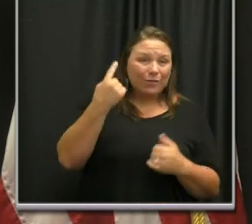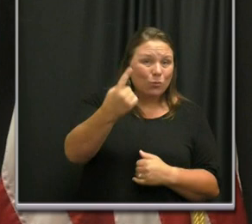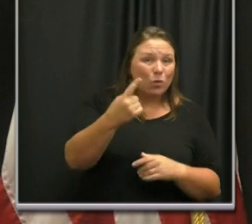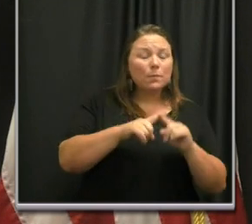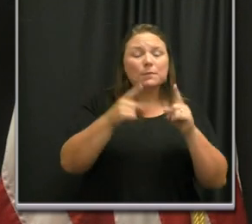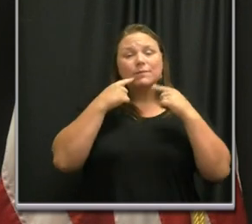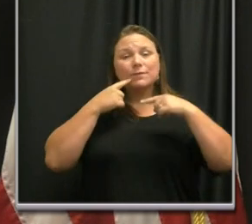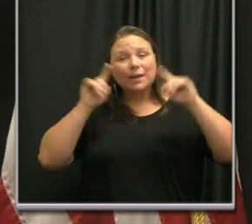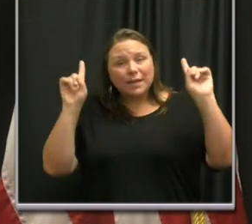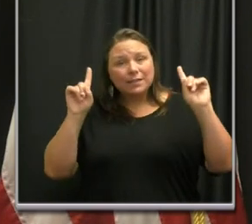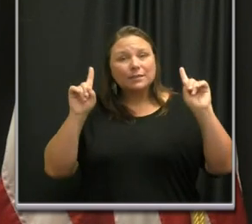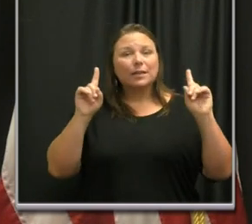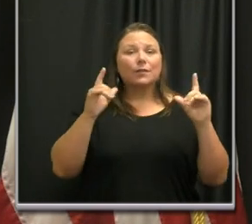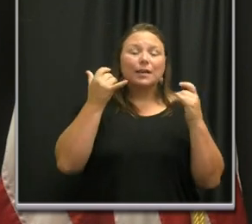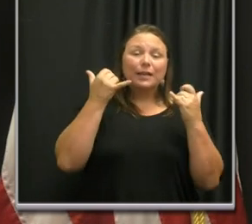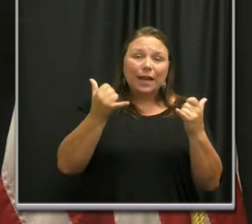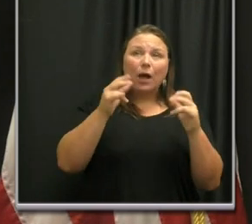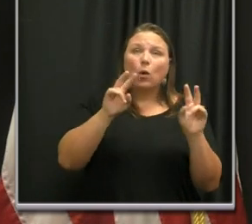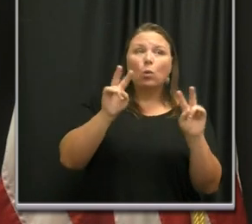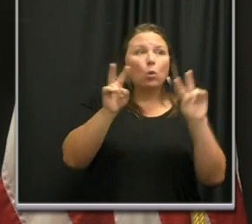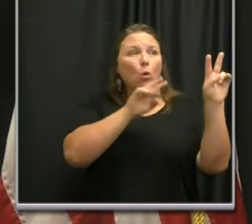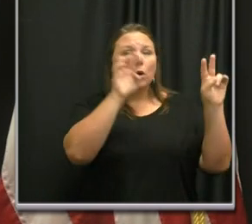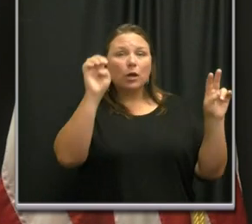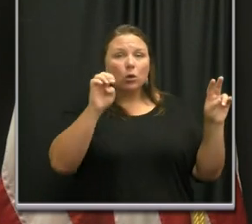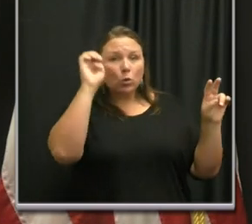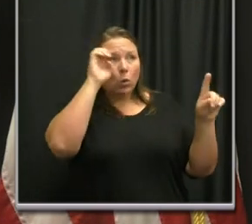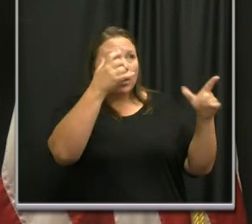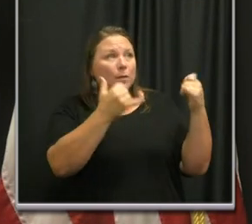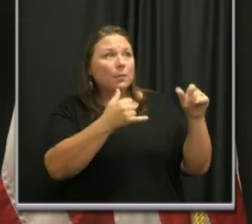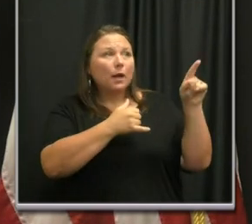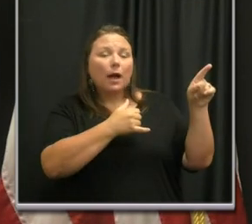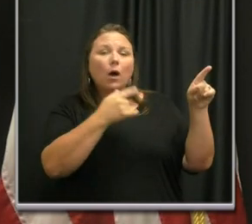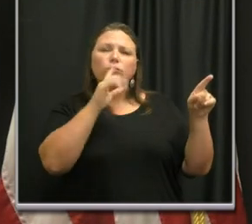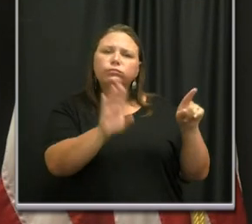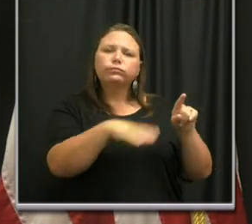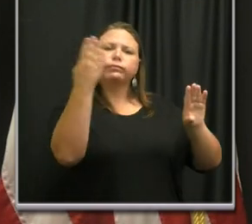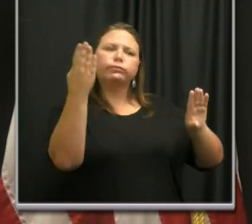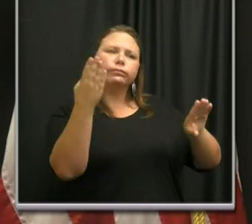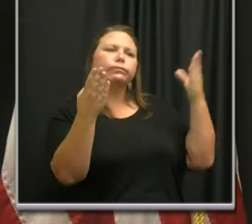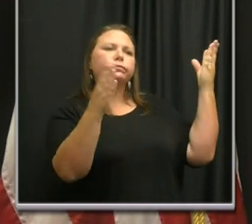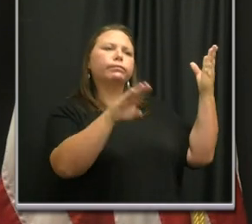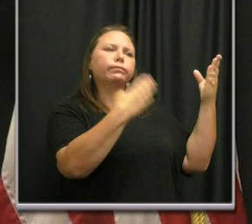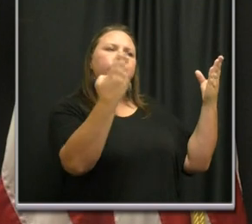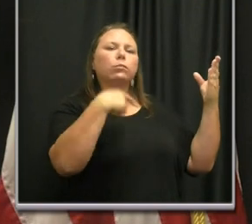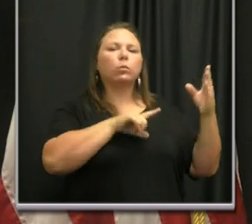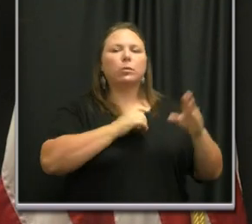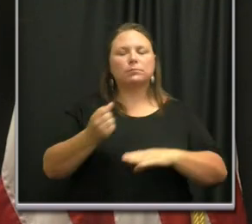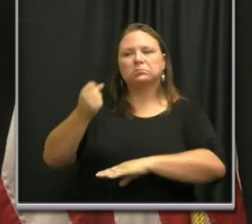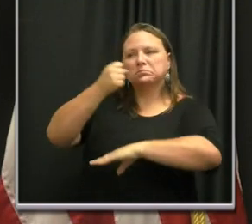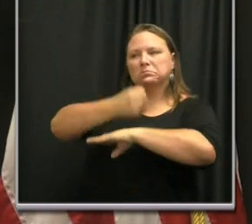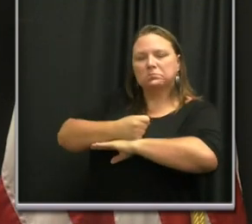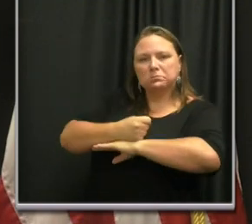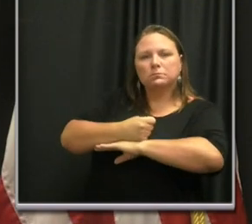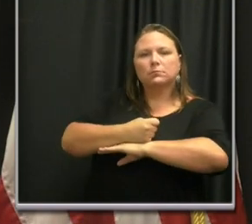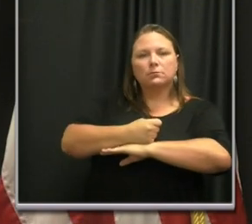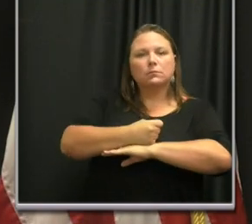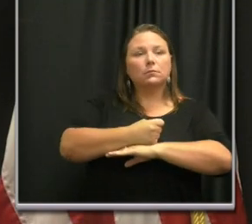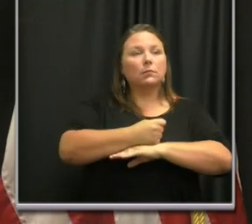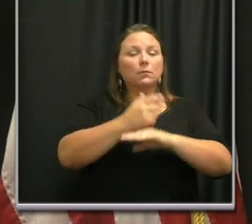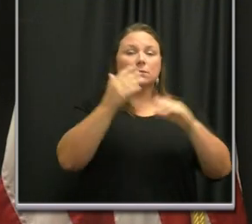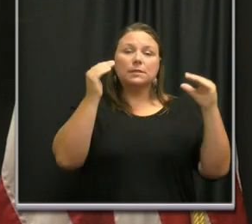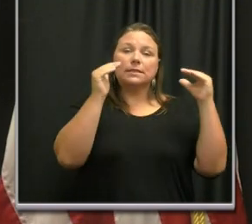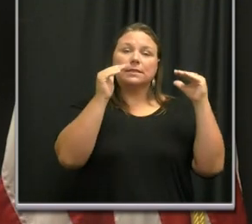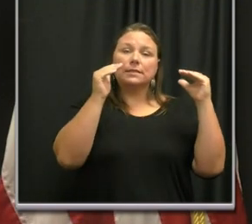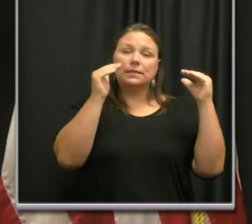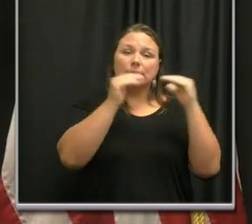an effective one. And look at Europe right now. They are reopening. We are not. We are both at about the same levels